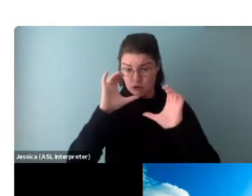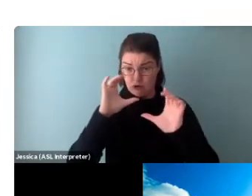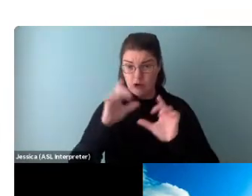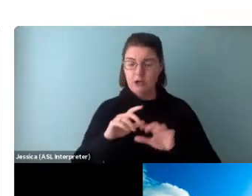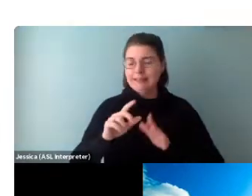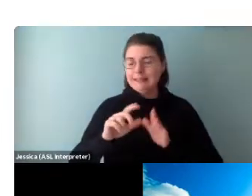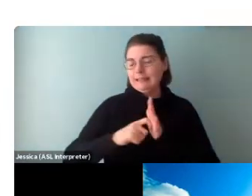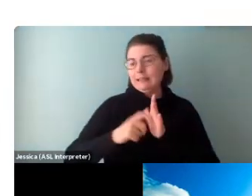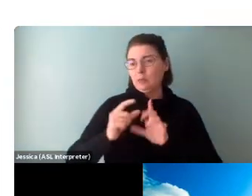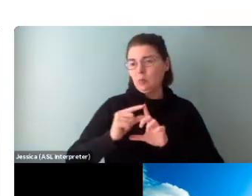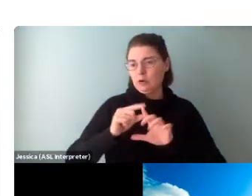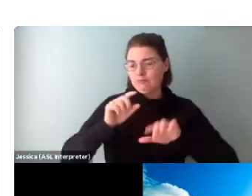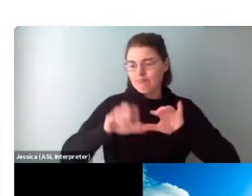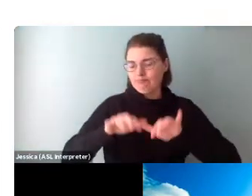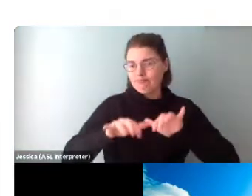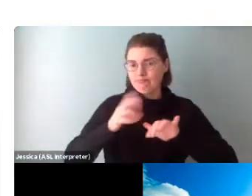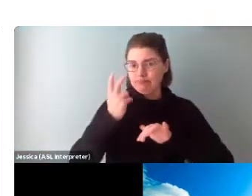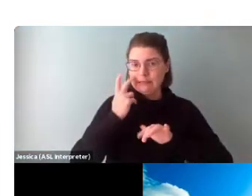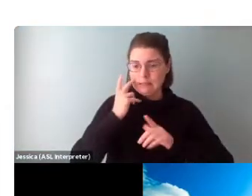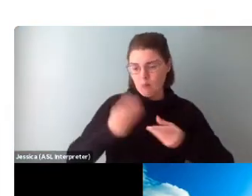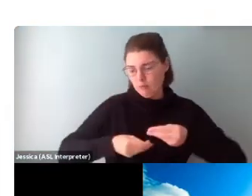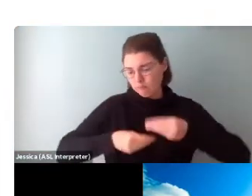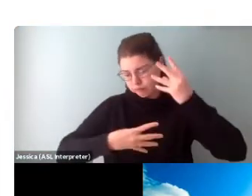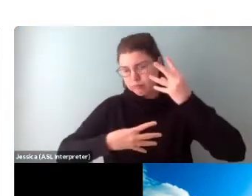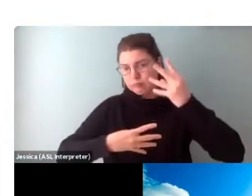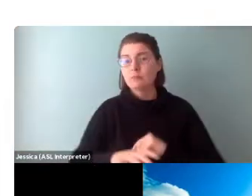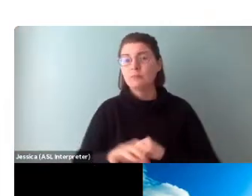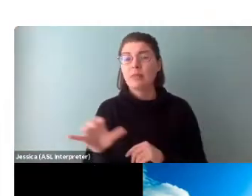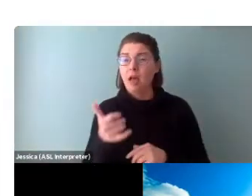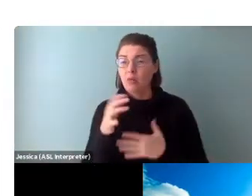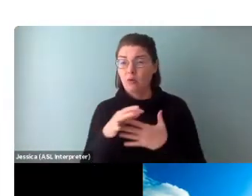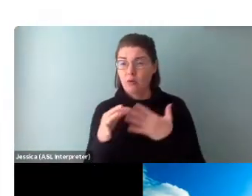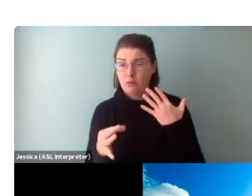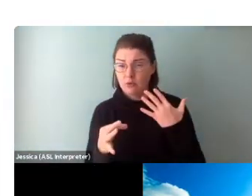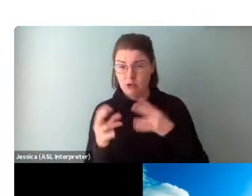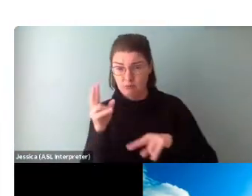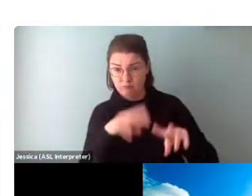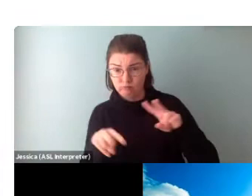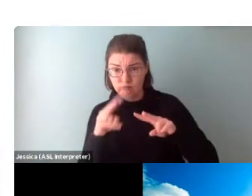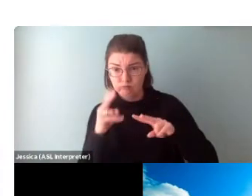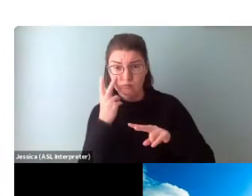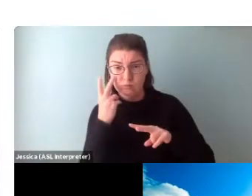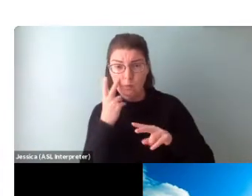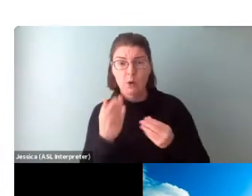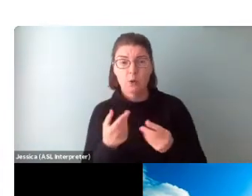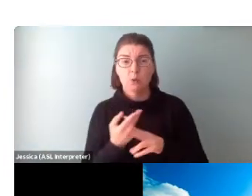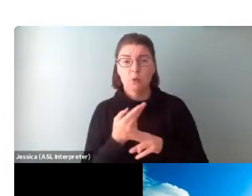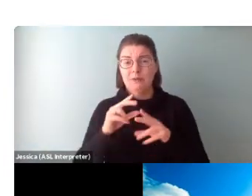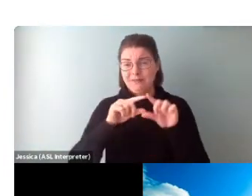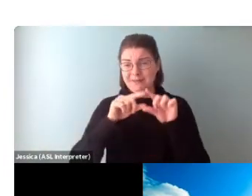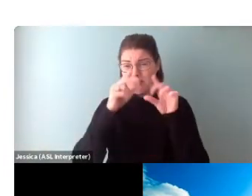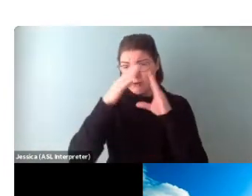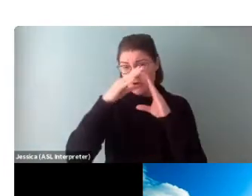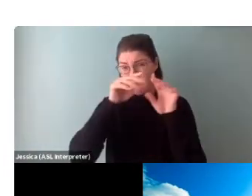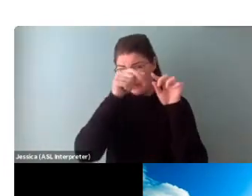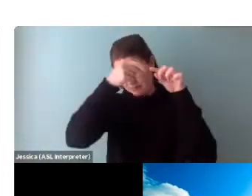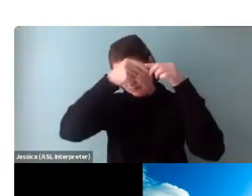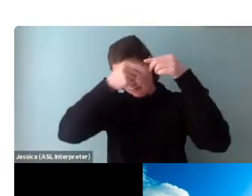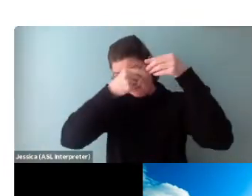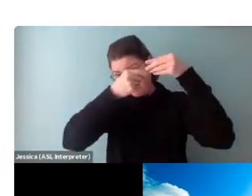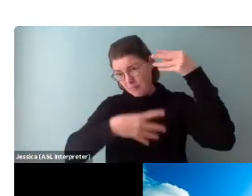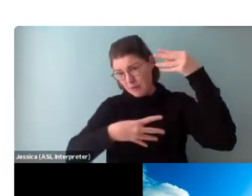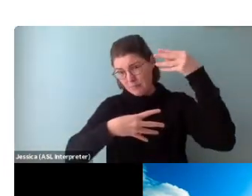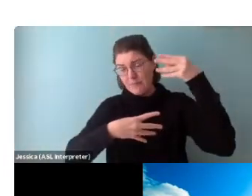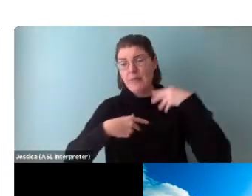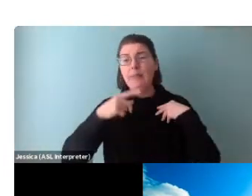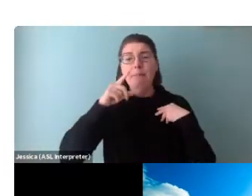in a keyword and see what grants come up. Another way to explore OAC grants is through the menu at the top of the screen. Hover